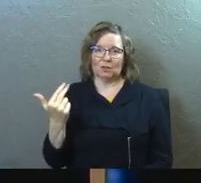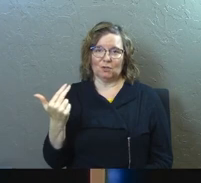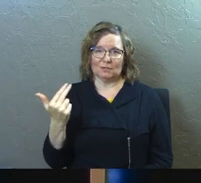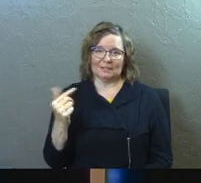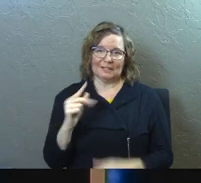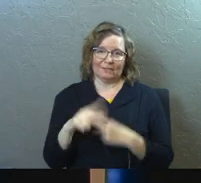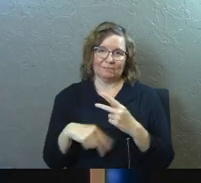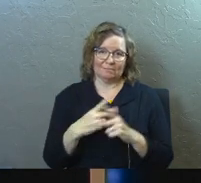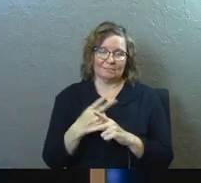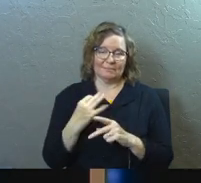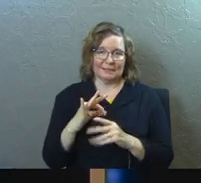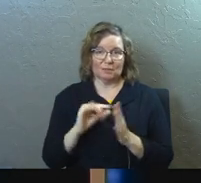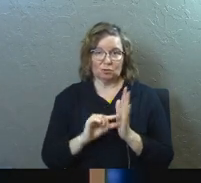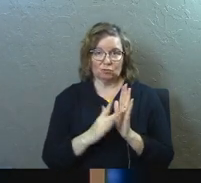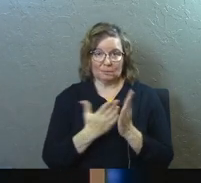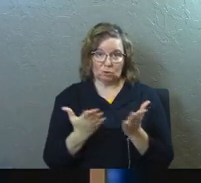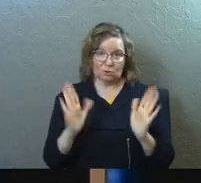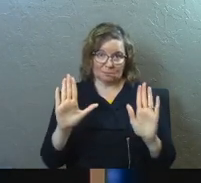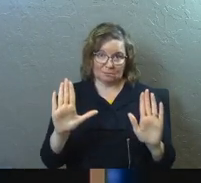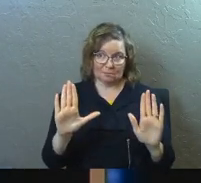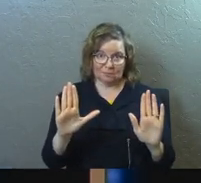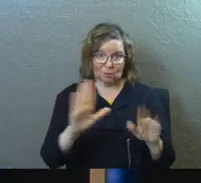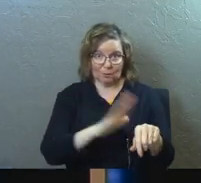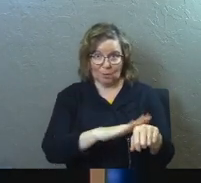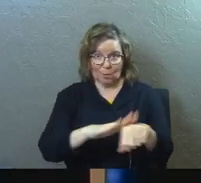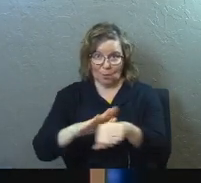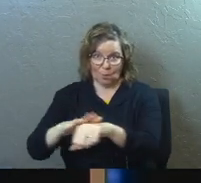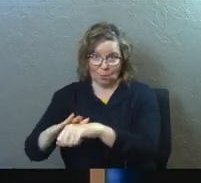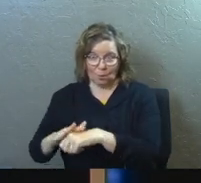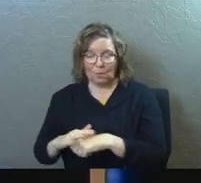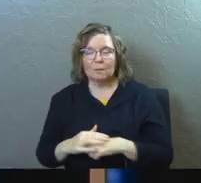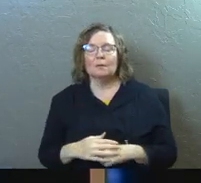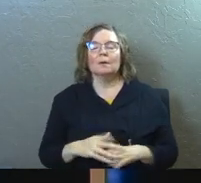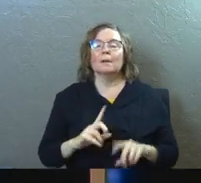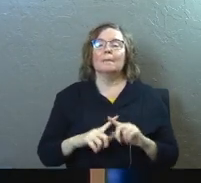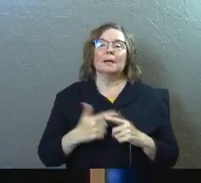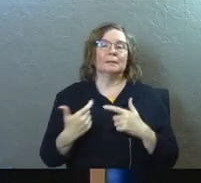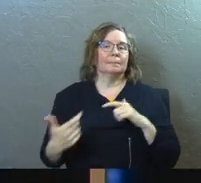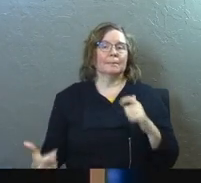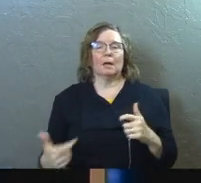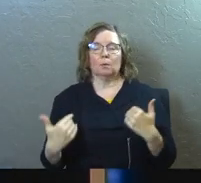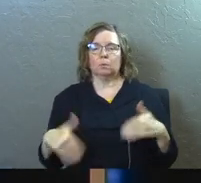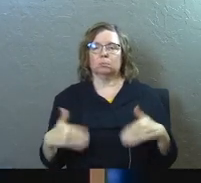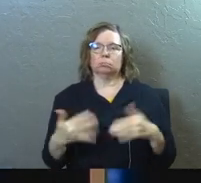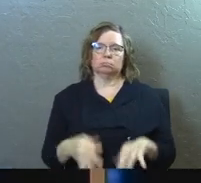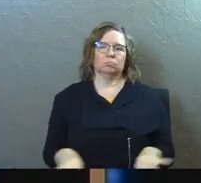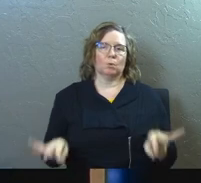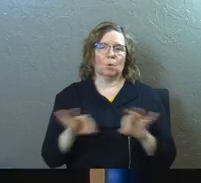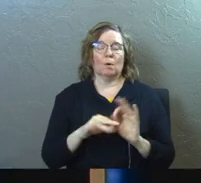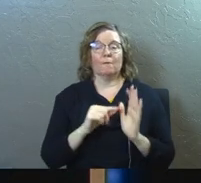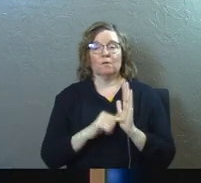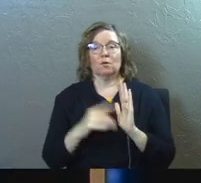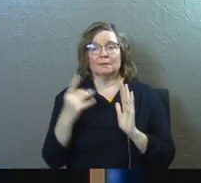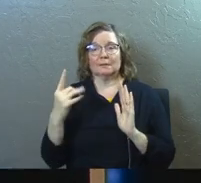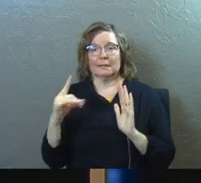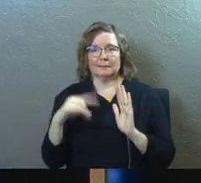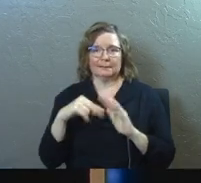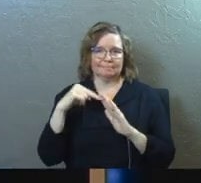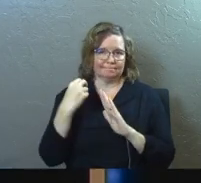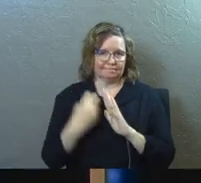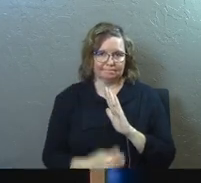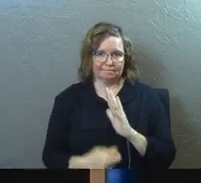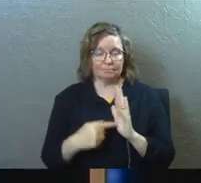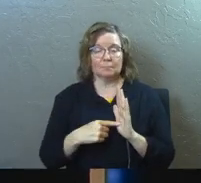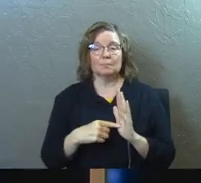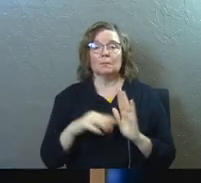in all of scripture. So you have been warned. But it is massive in its importance. So verse 18, let's dive right